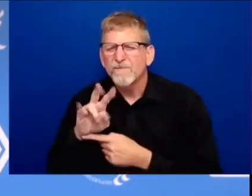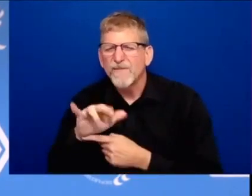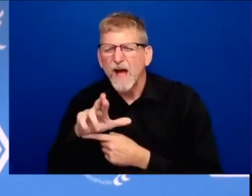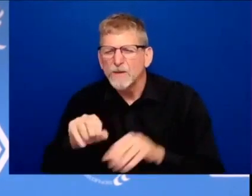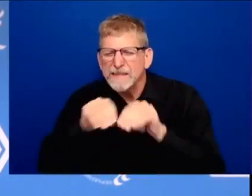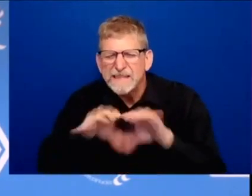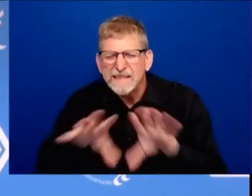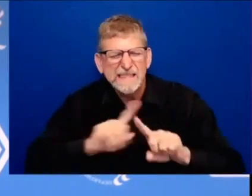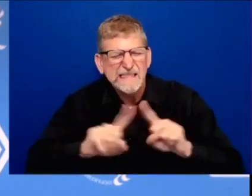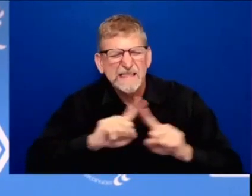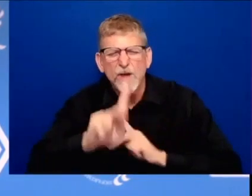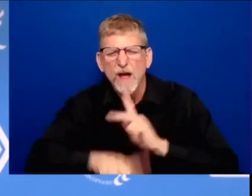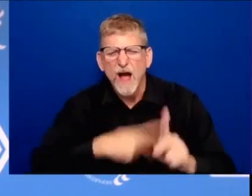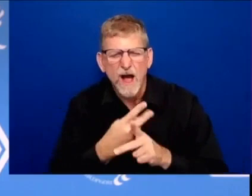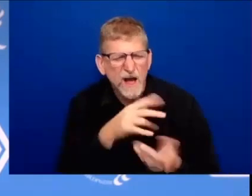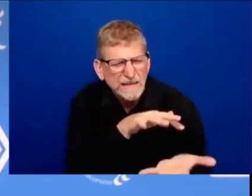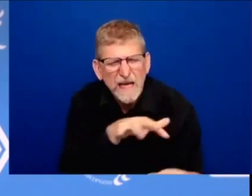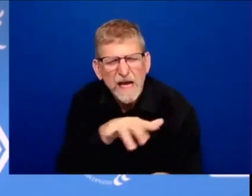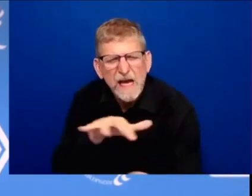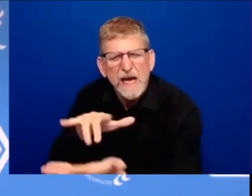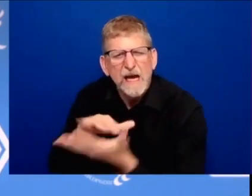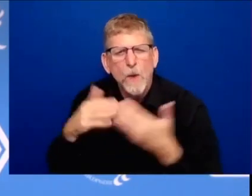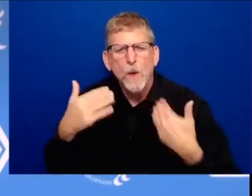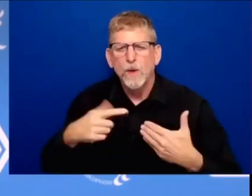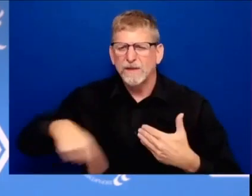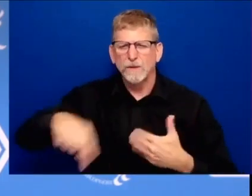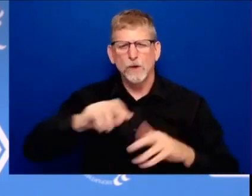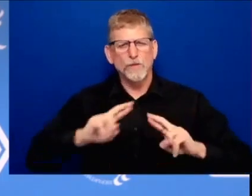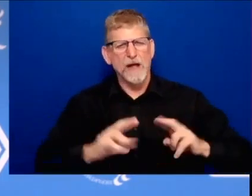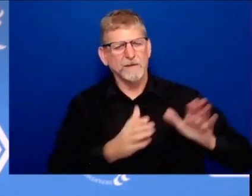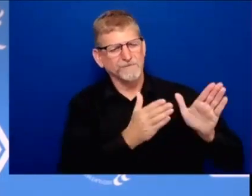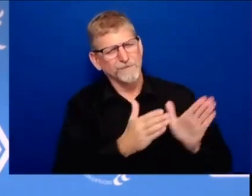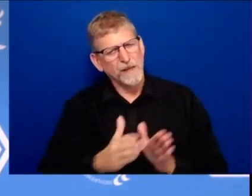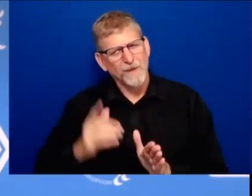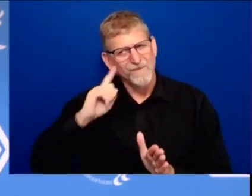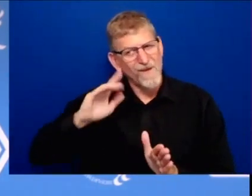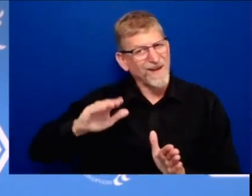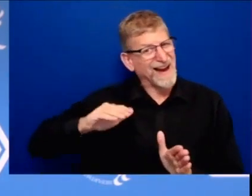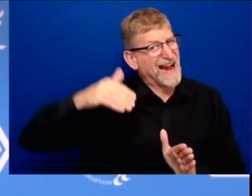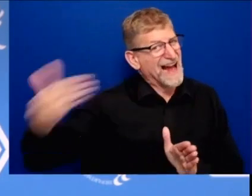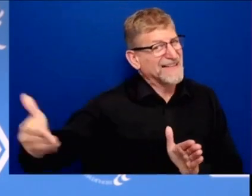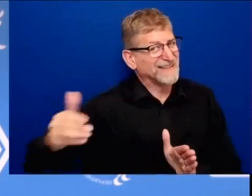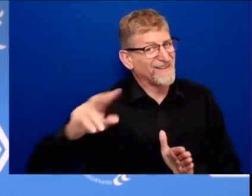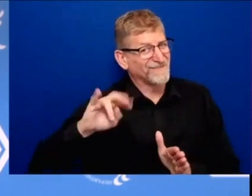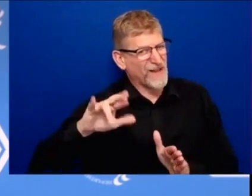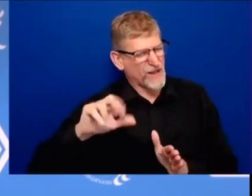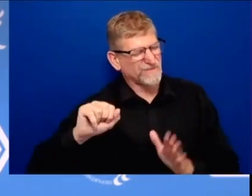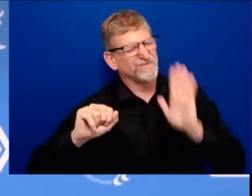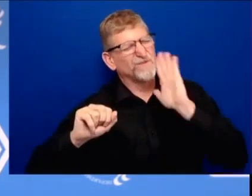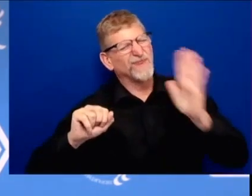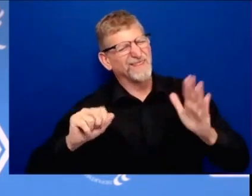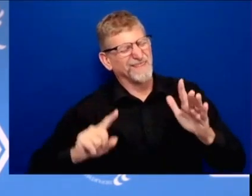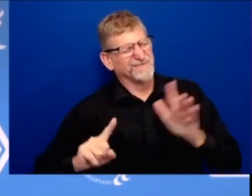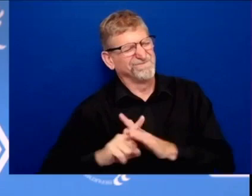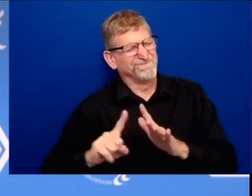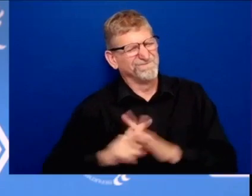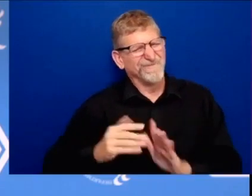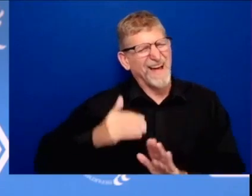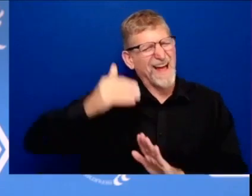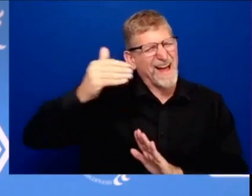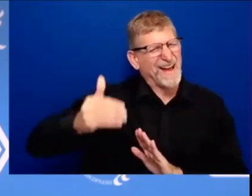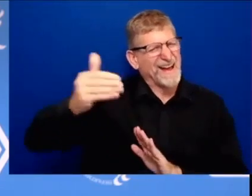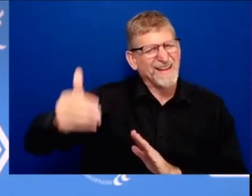next one because there will be others hiv influenza sars mers west nile zika ebola